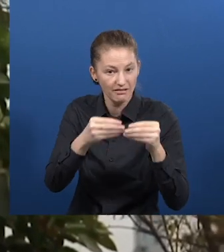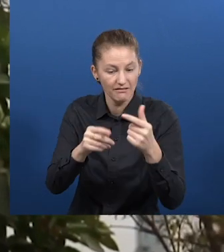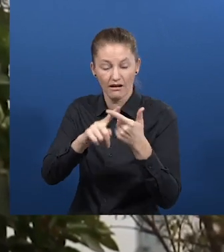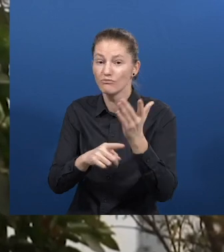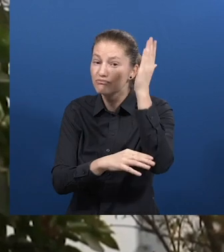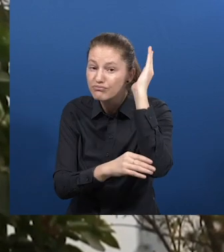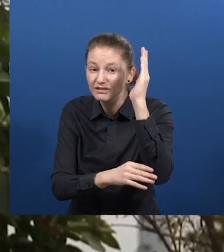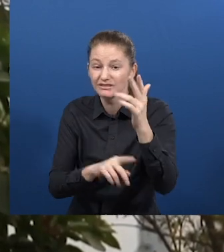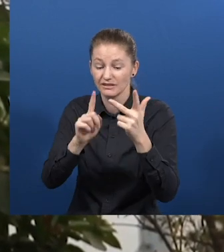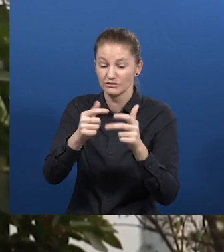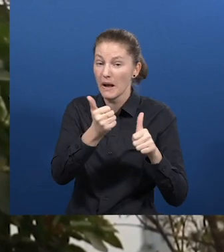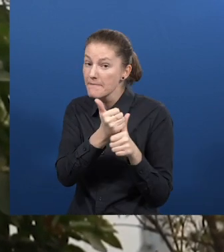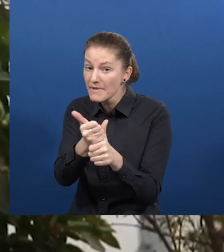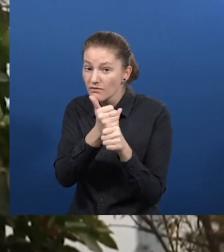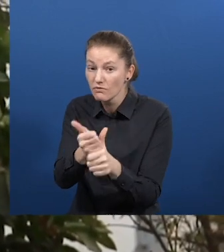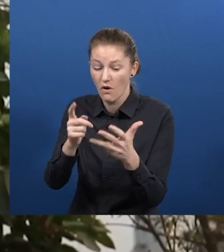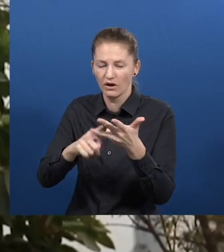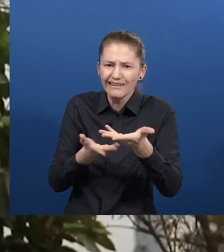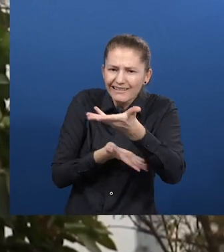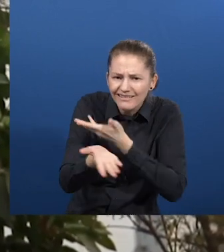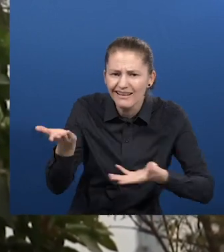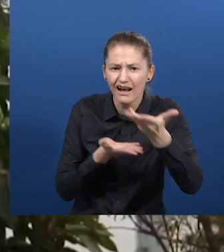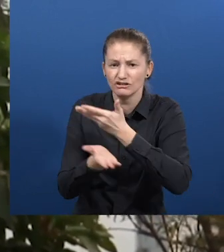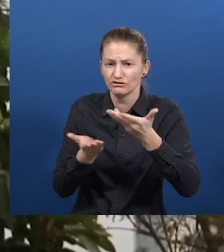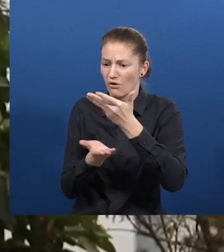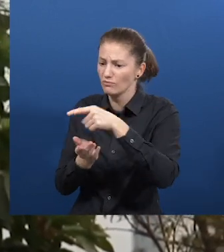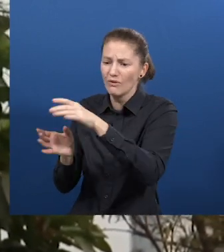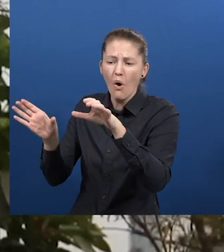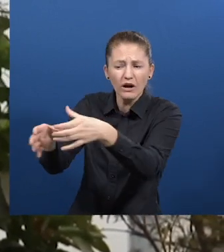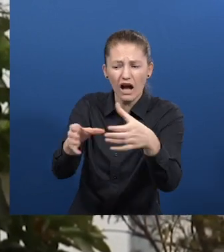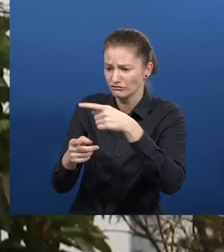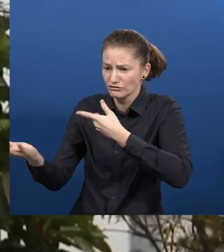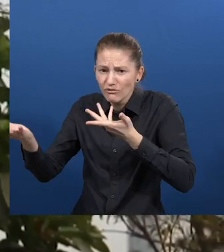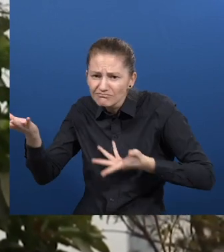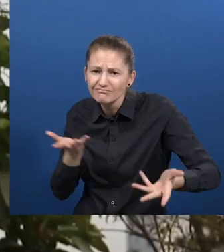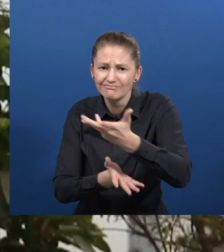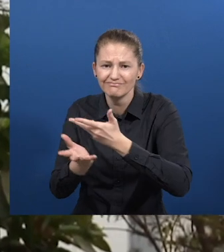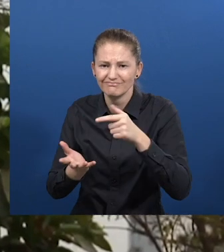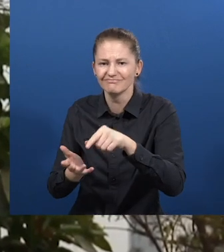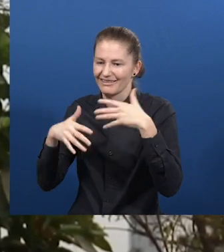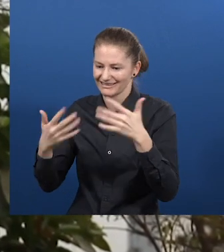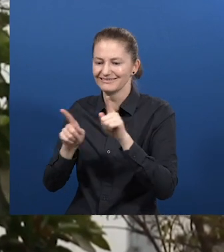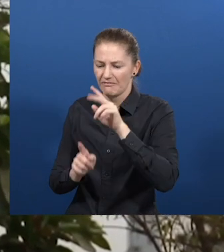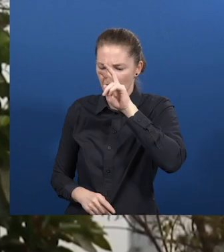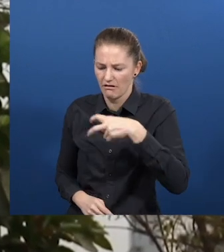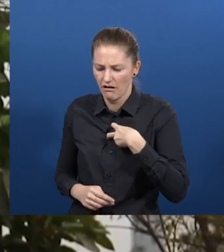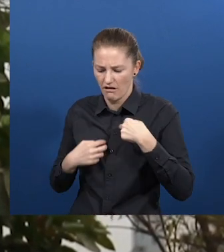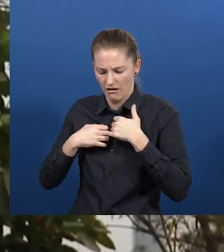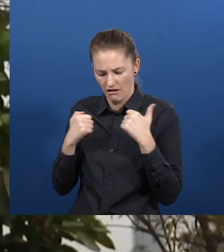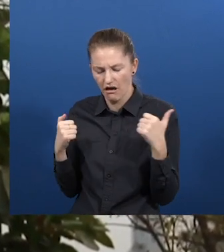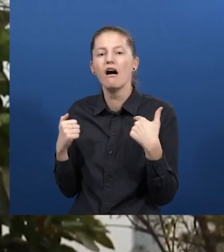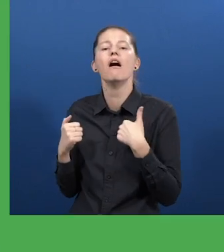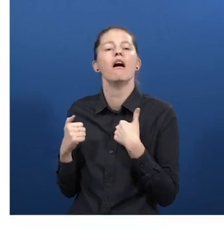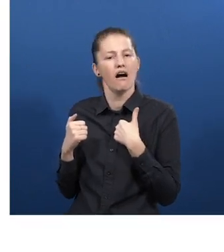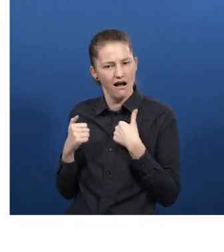developed an insight within me on how an innovation could be transformed into a scale-up